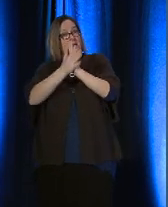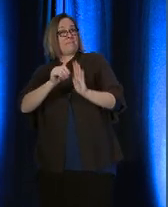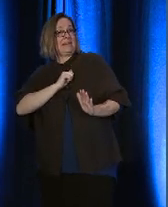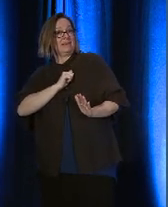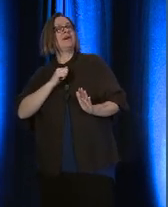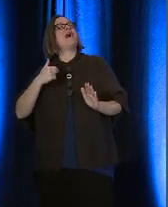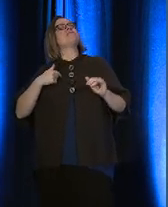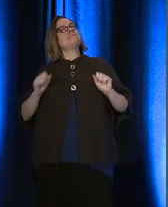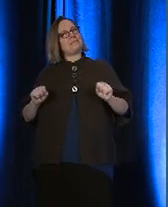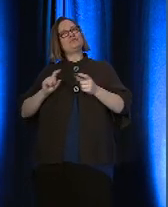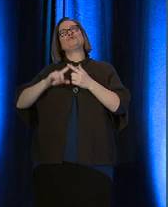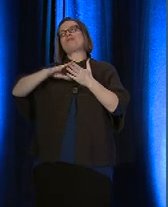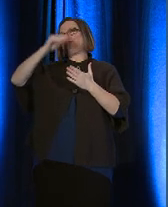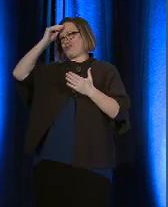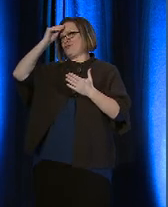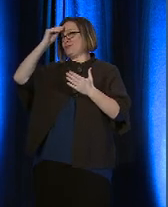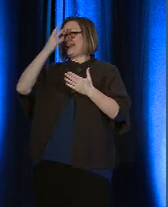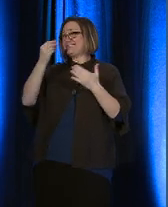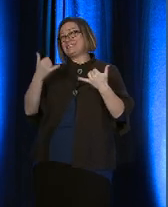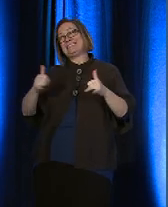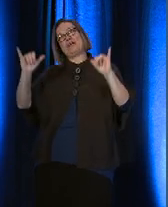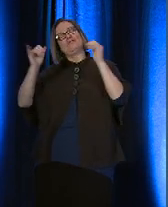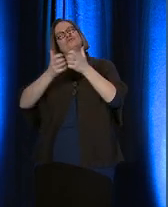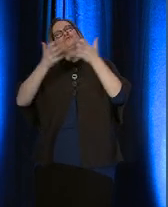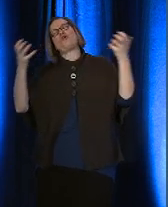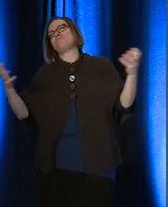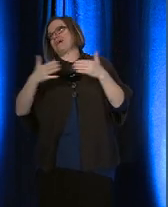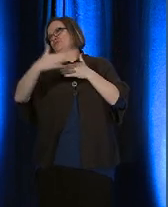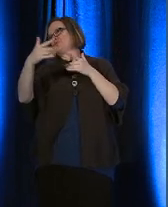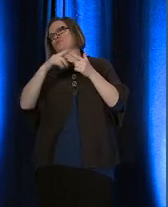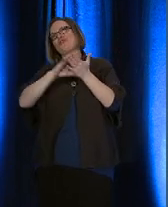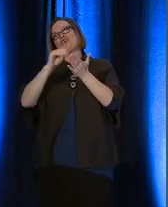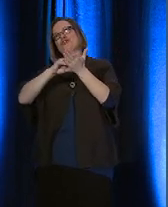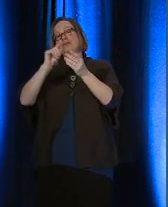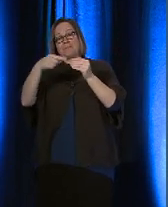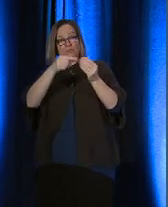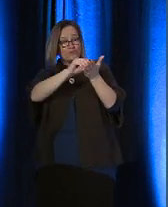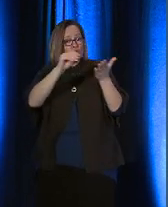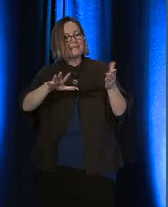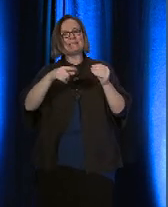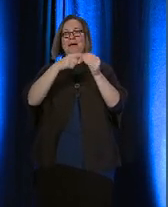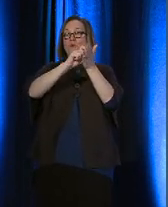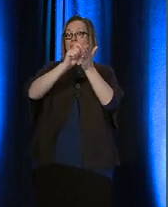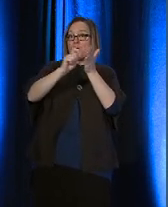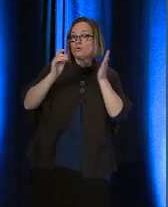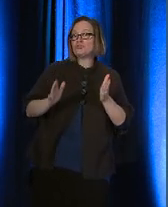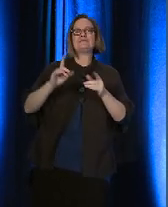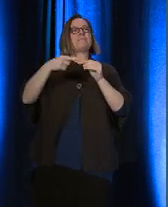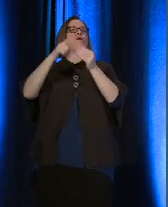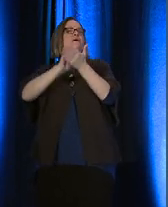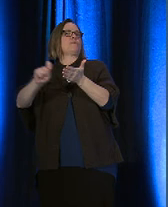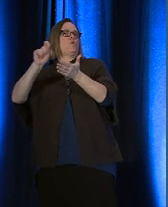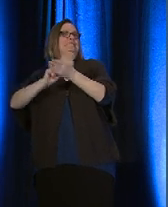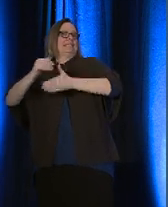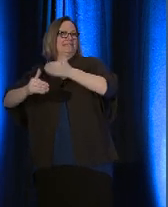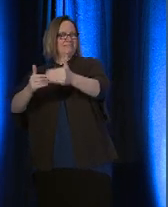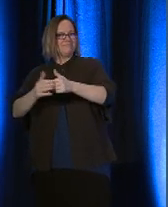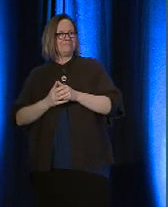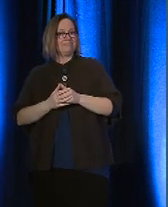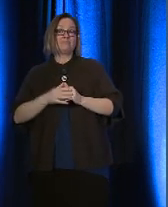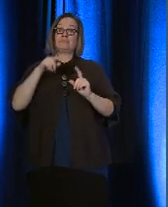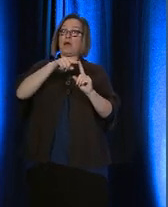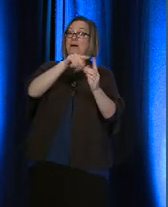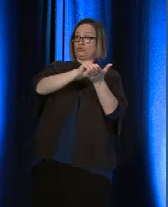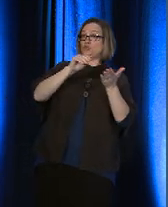and there's always and still so much to learn, about students, about composers, about composing. About students,